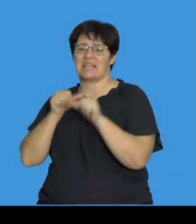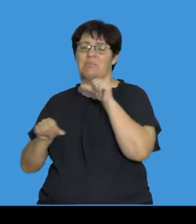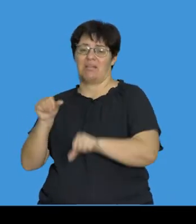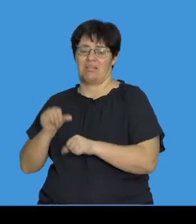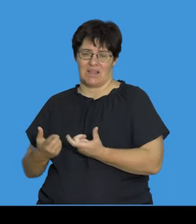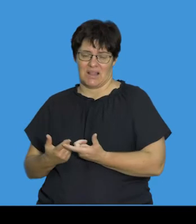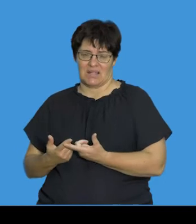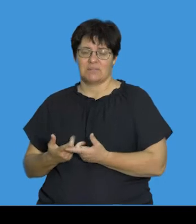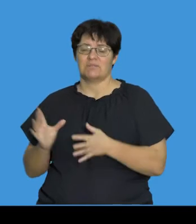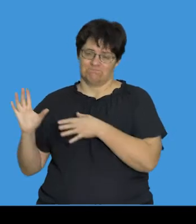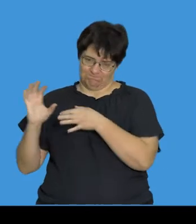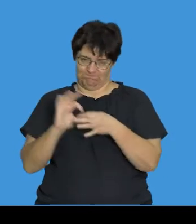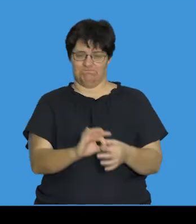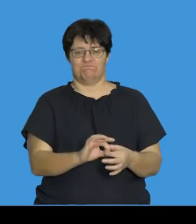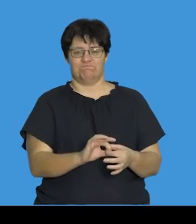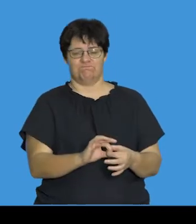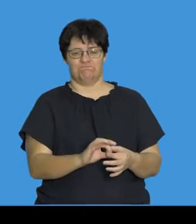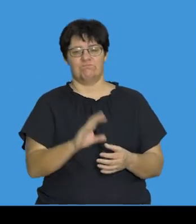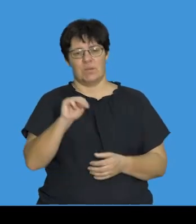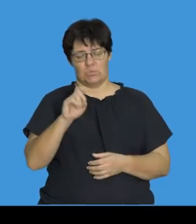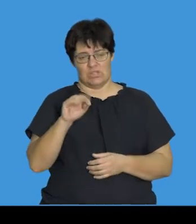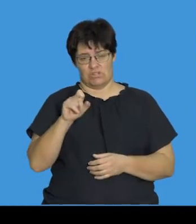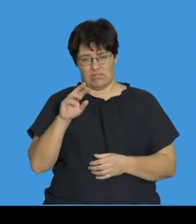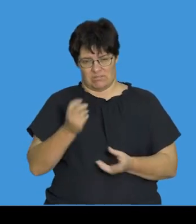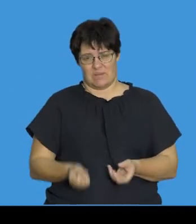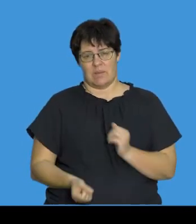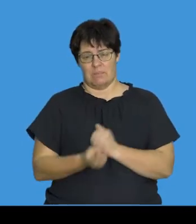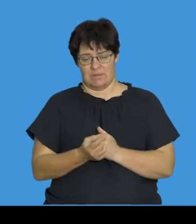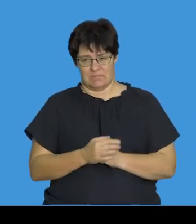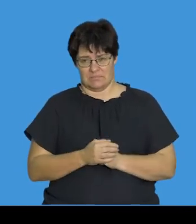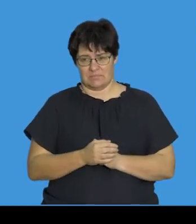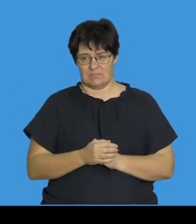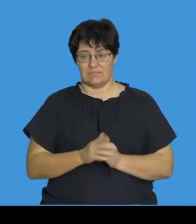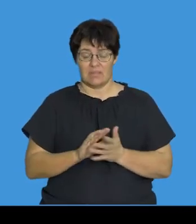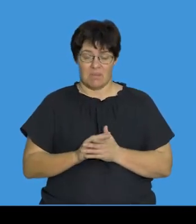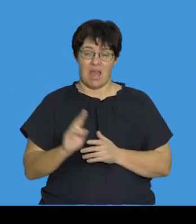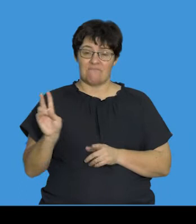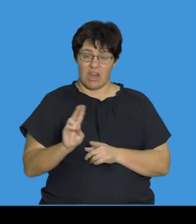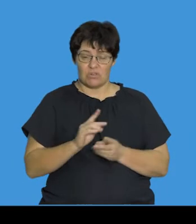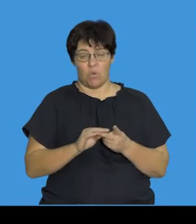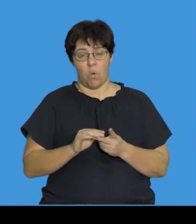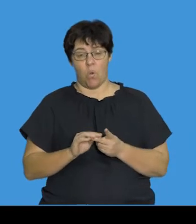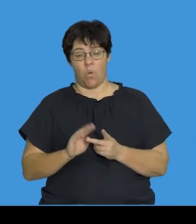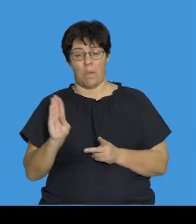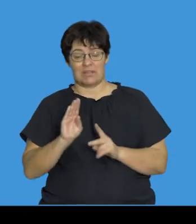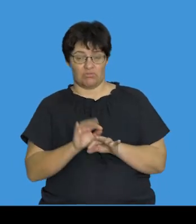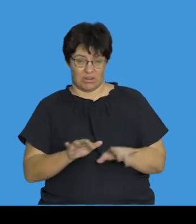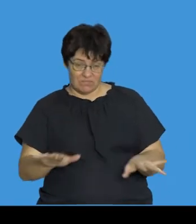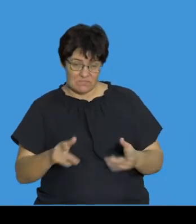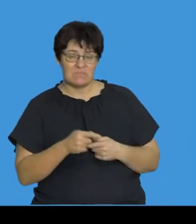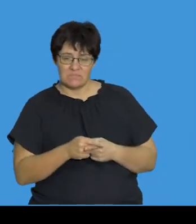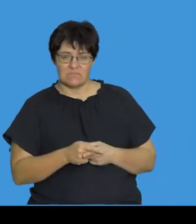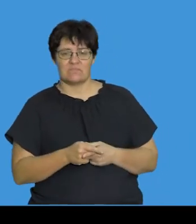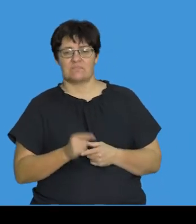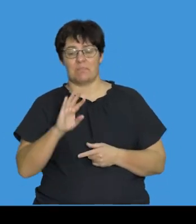chemicals, can also be linked to mutations. Certain viruses and even bacteria can be